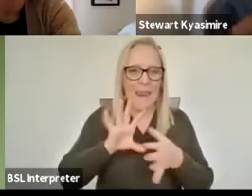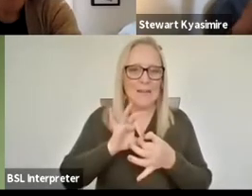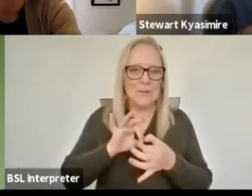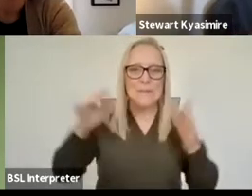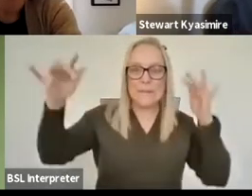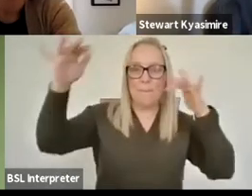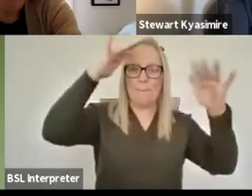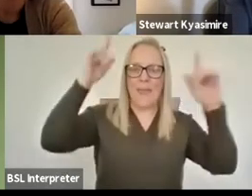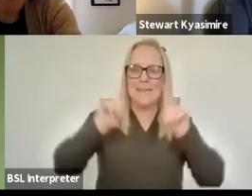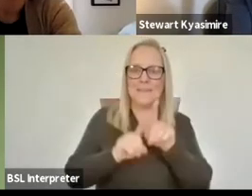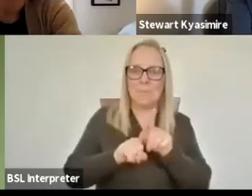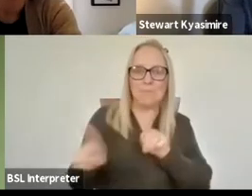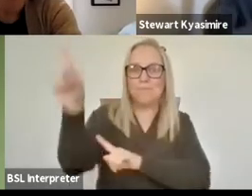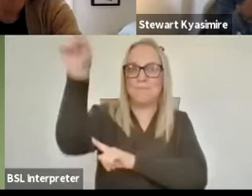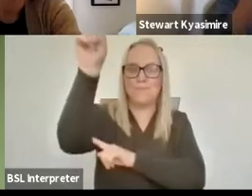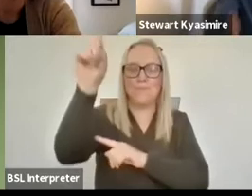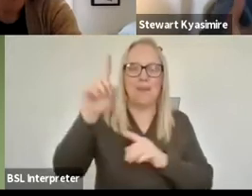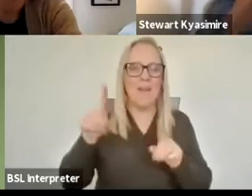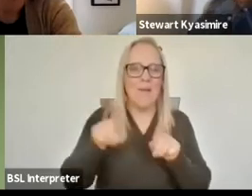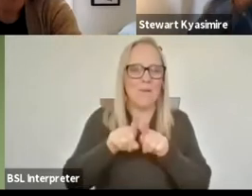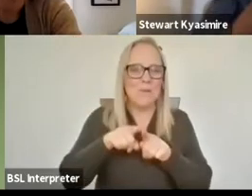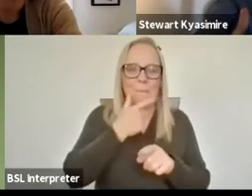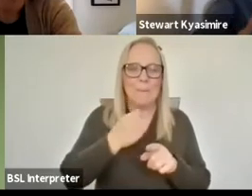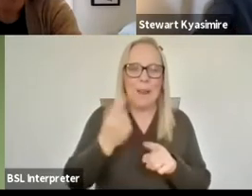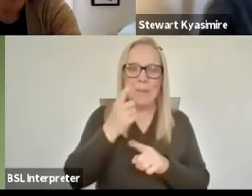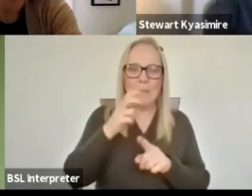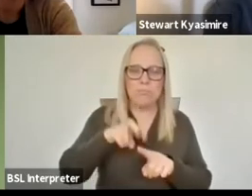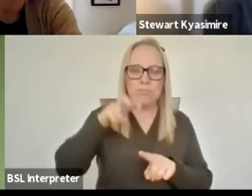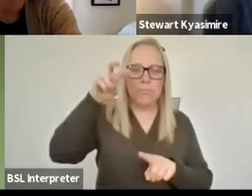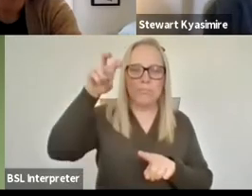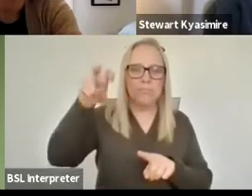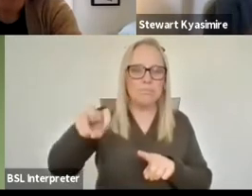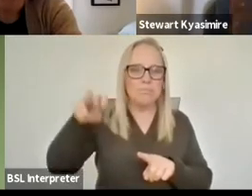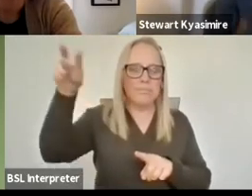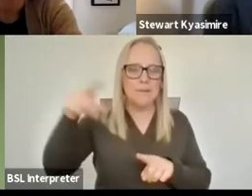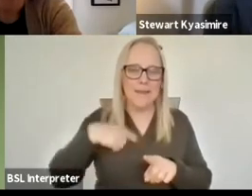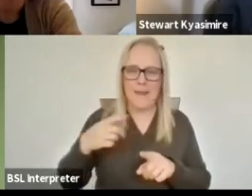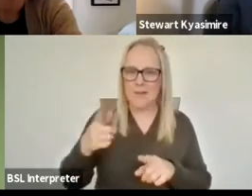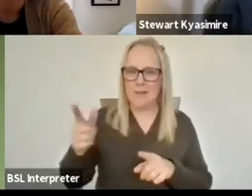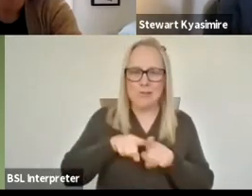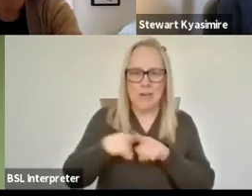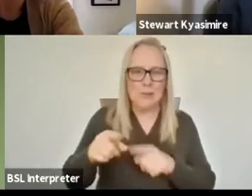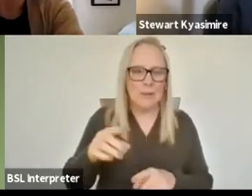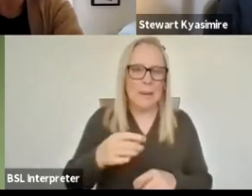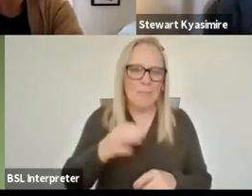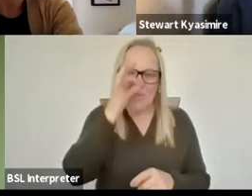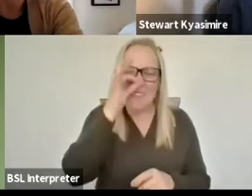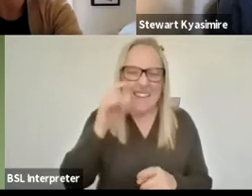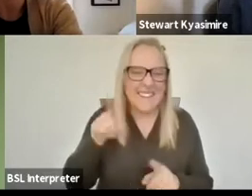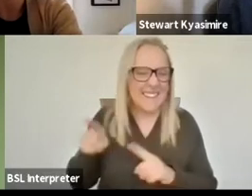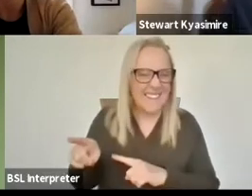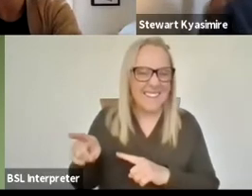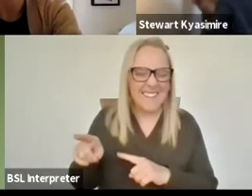instead of her going out there to interview she would do it via via zoom for example but anyway what happened was um